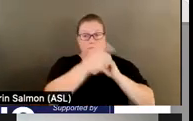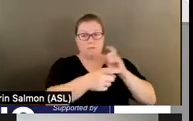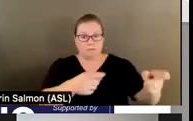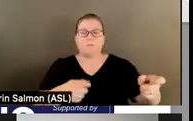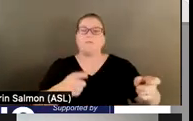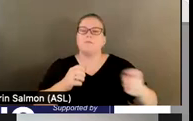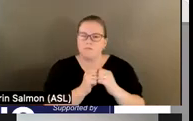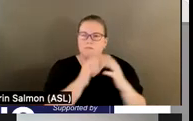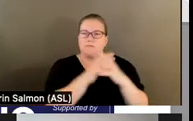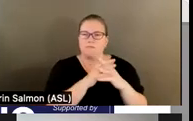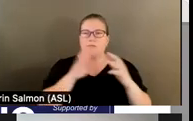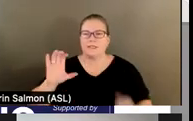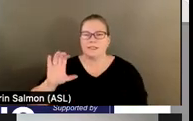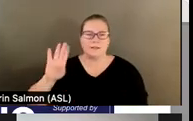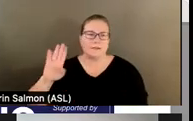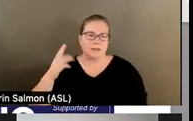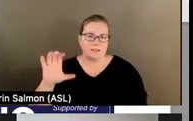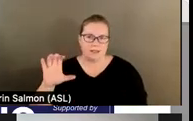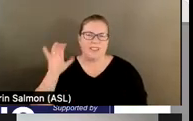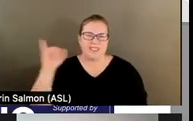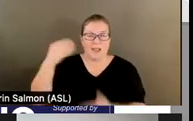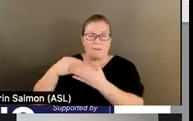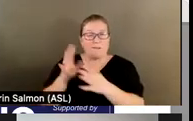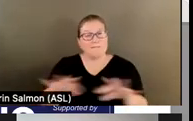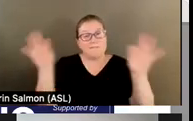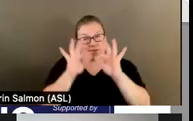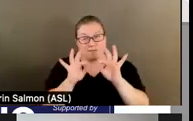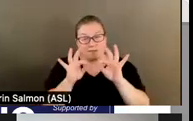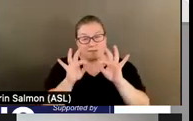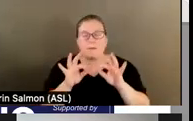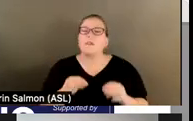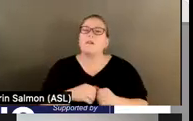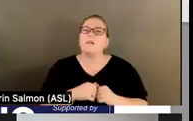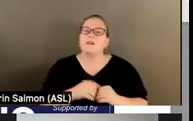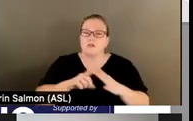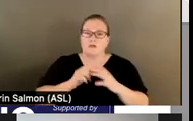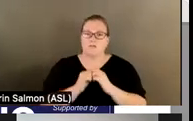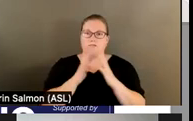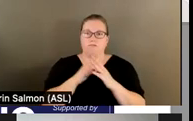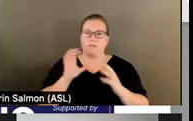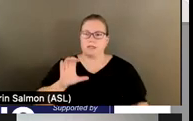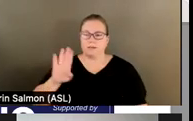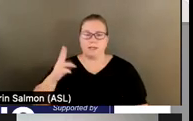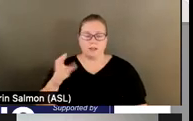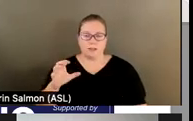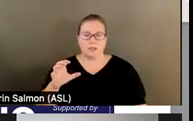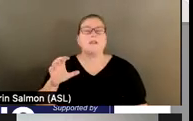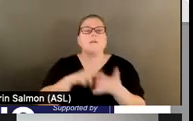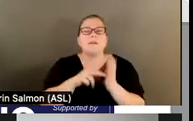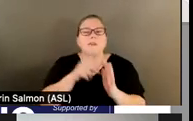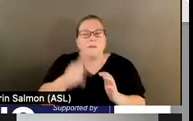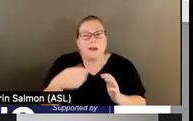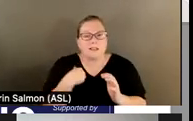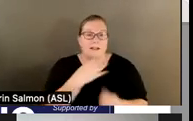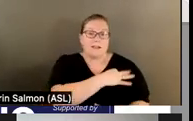CCBHC. To develop into a CCBHC, an agency must have, one, the staff and resources to